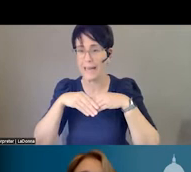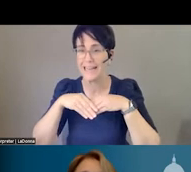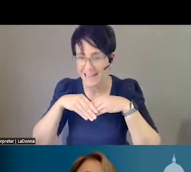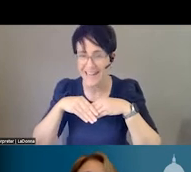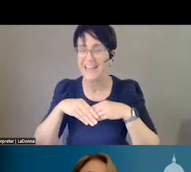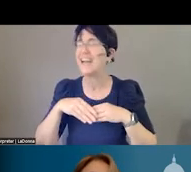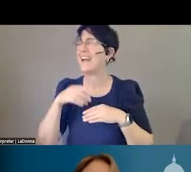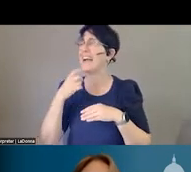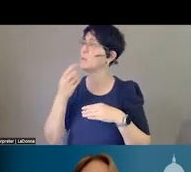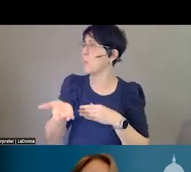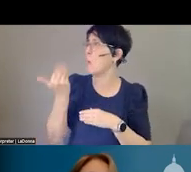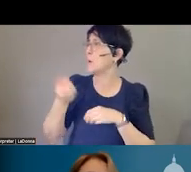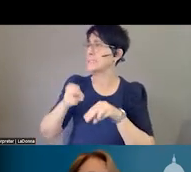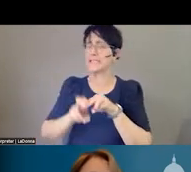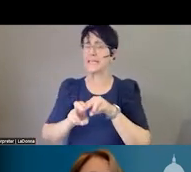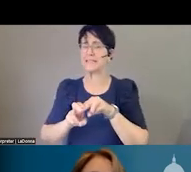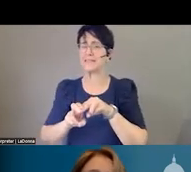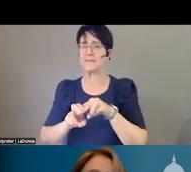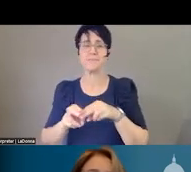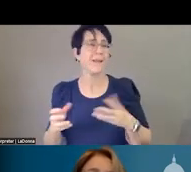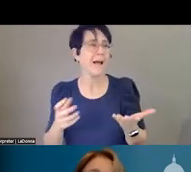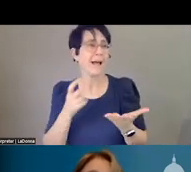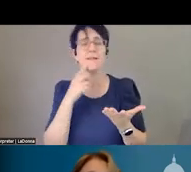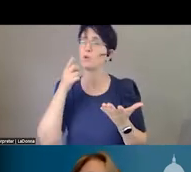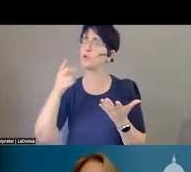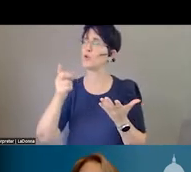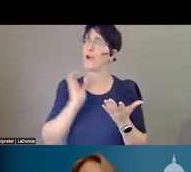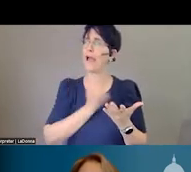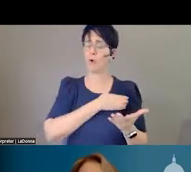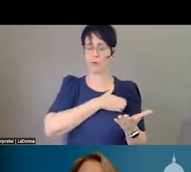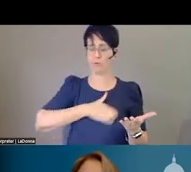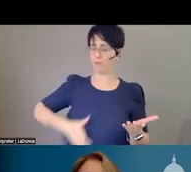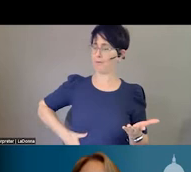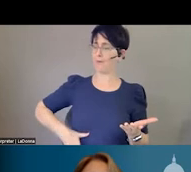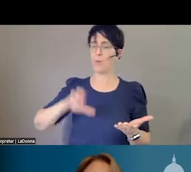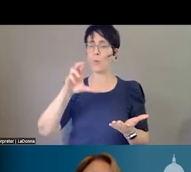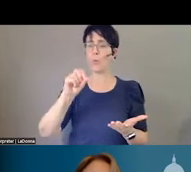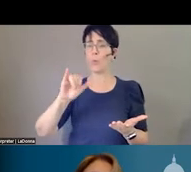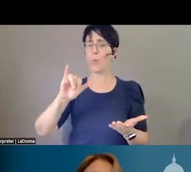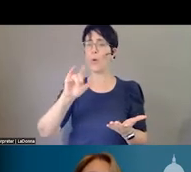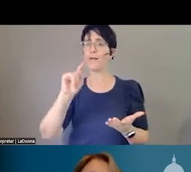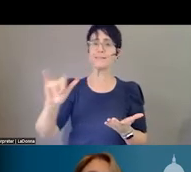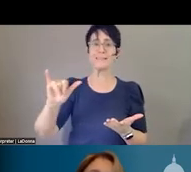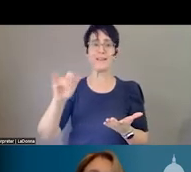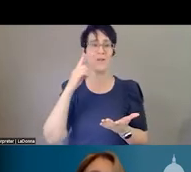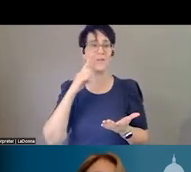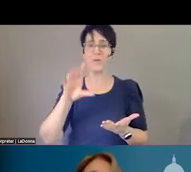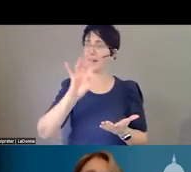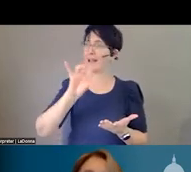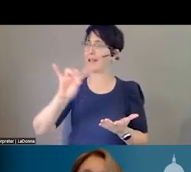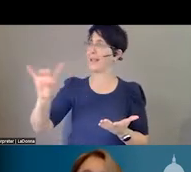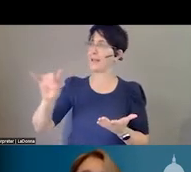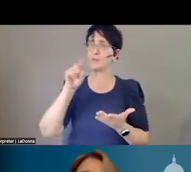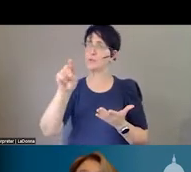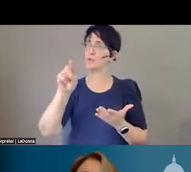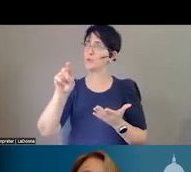are we sitting there? Well, we kind of see you as our royalty, our 988 royalty. And maybe you don't realize it. But the ripple effects you have every time